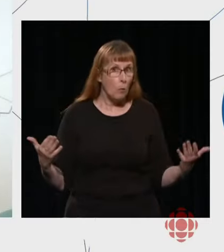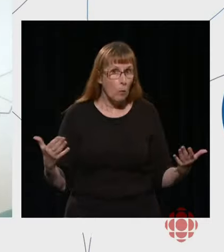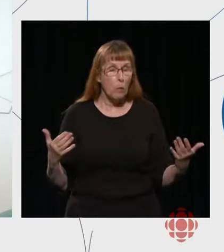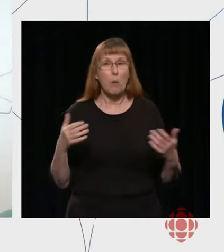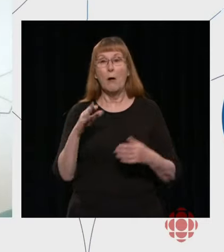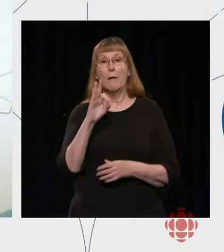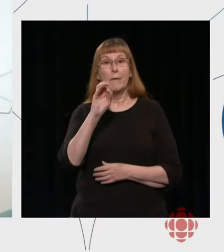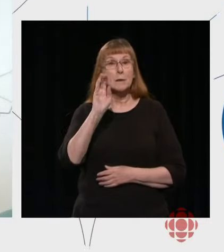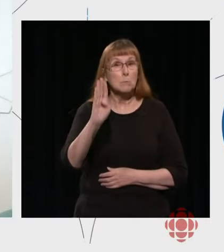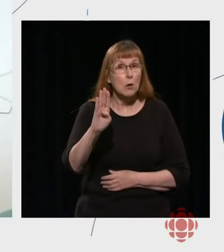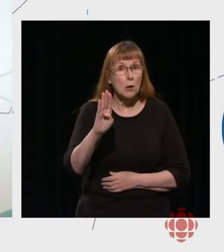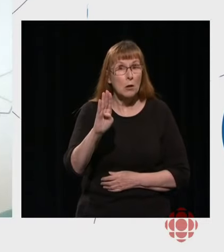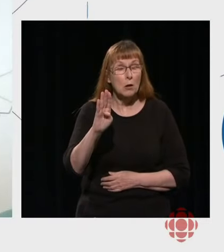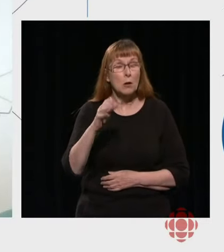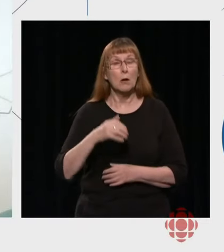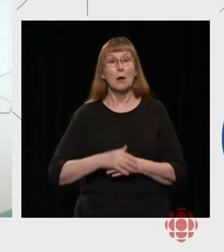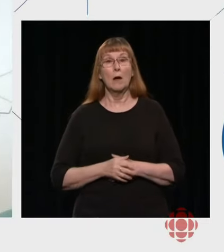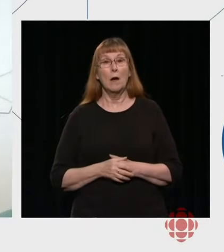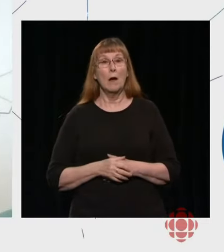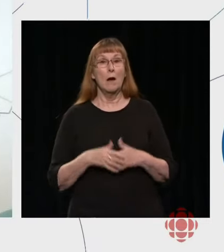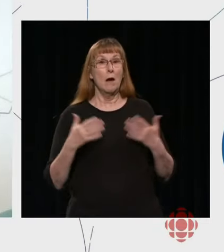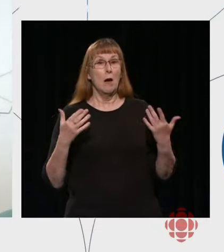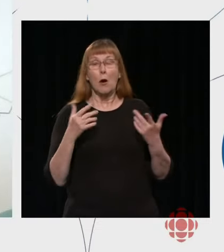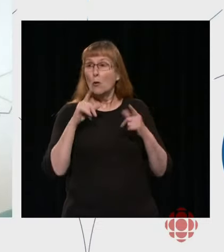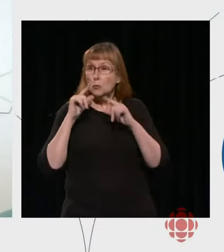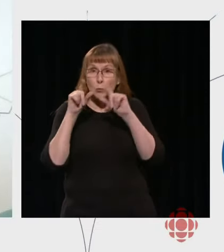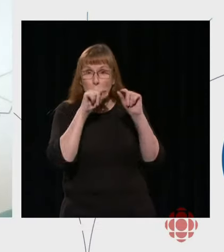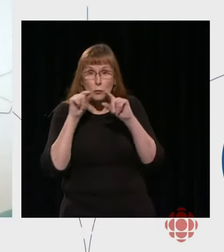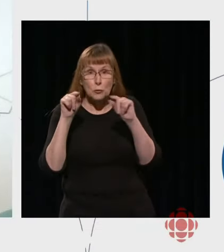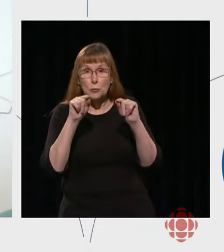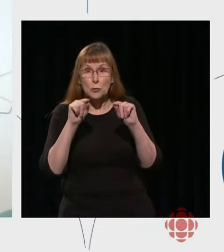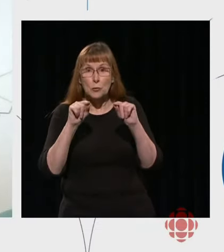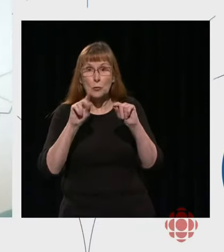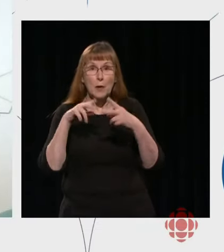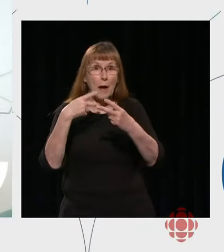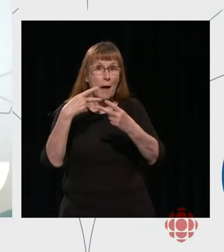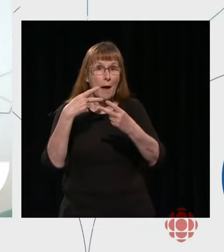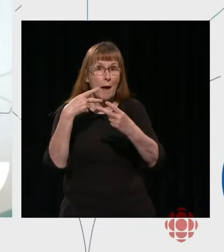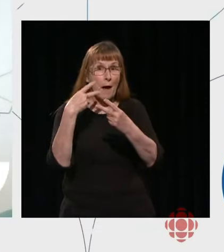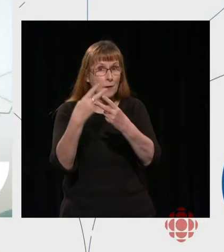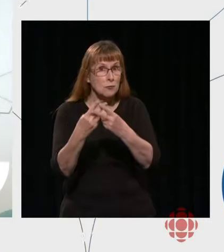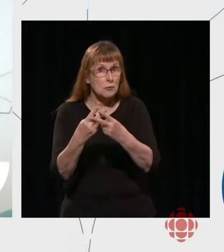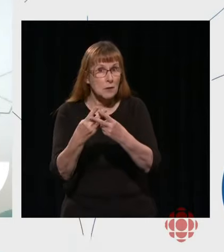and Twitter, you can use